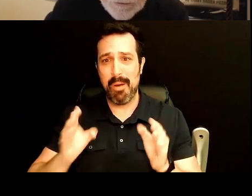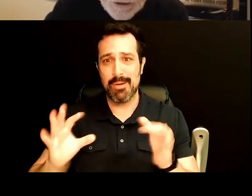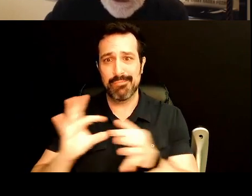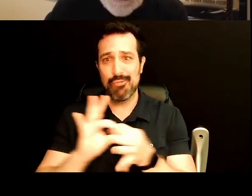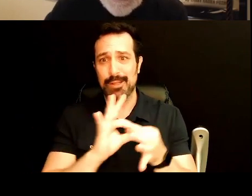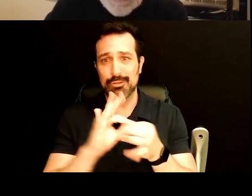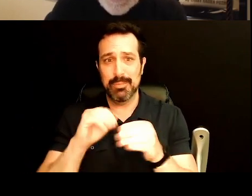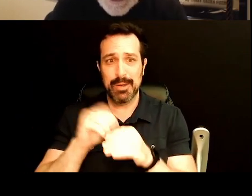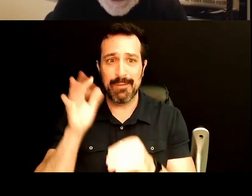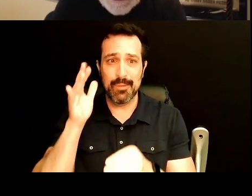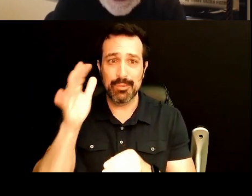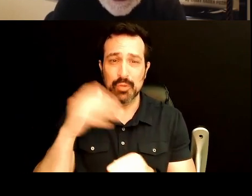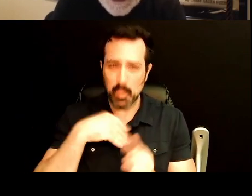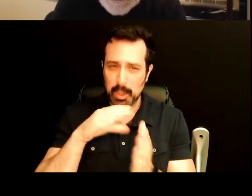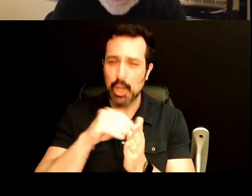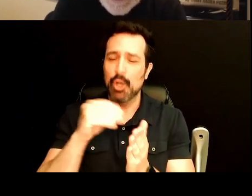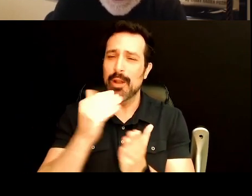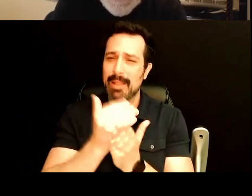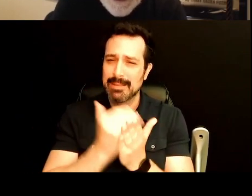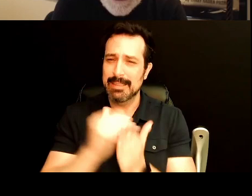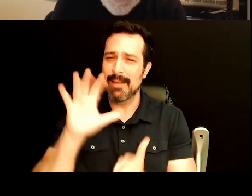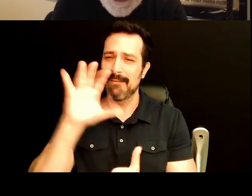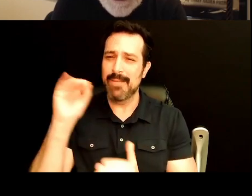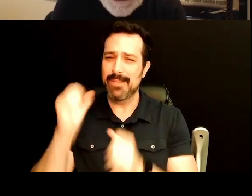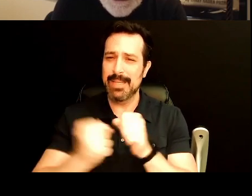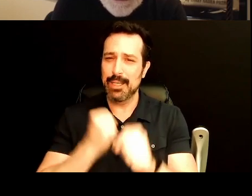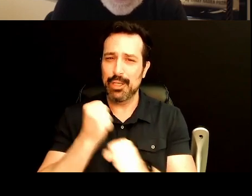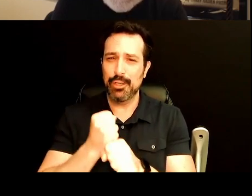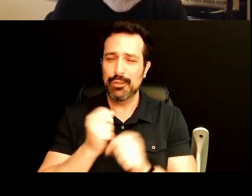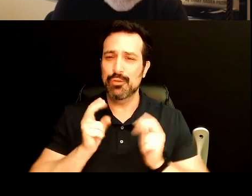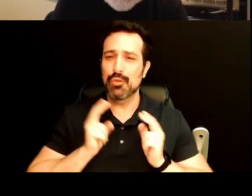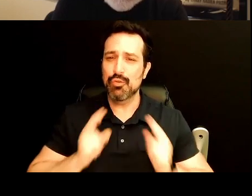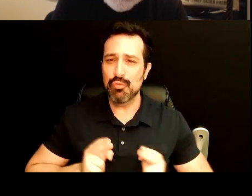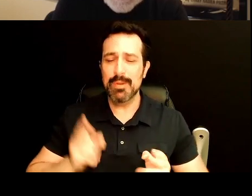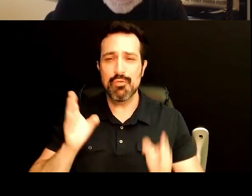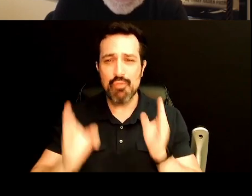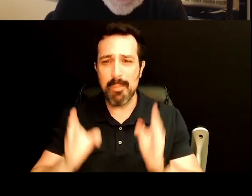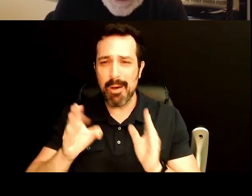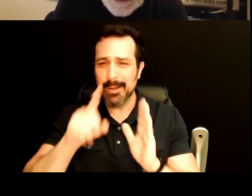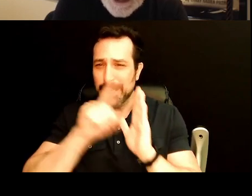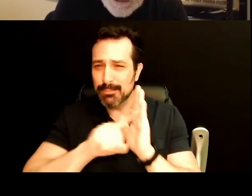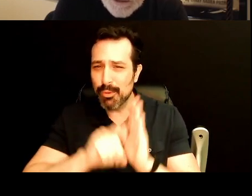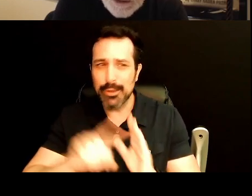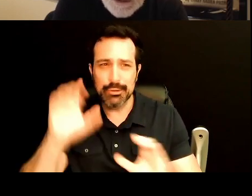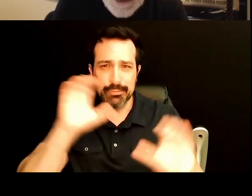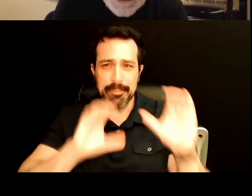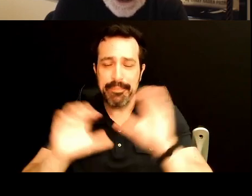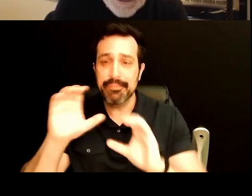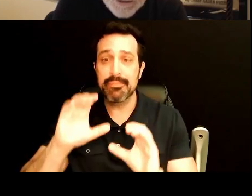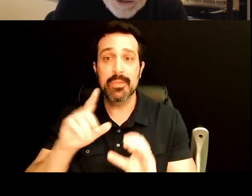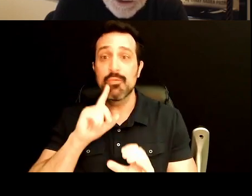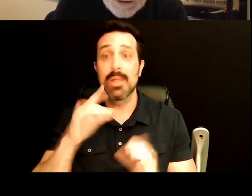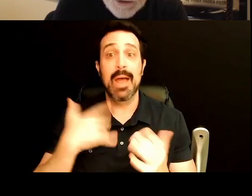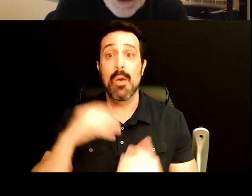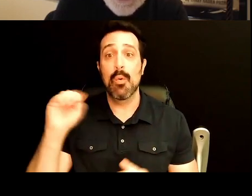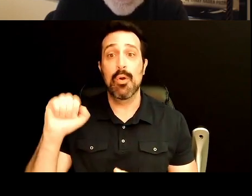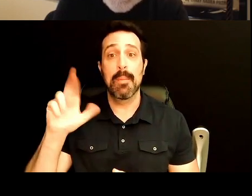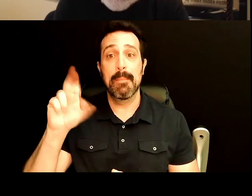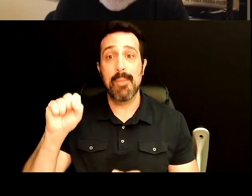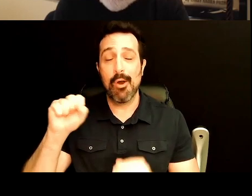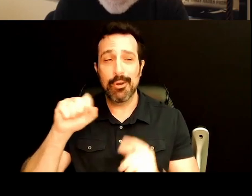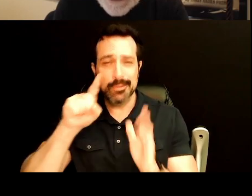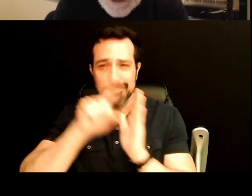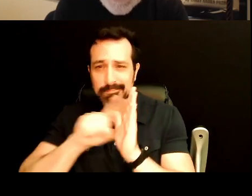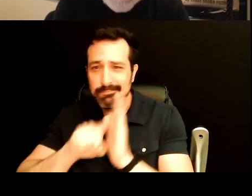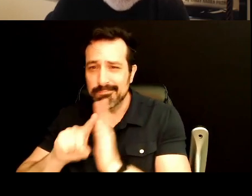lessons from 50 years of human robotic exploration. One of them is that we really know how to do robotic exploration now with all our Mars exploration. And we've